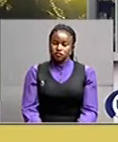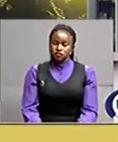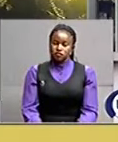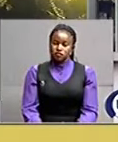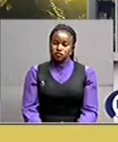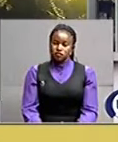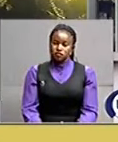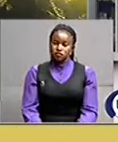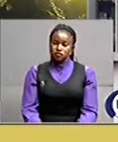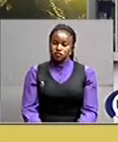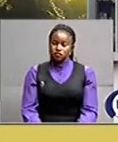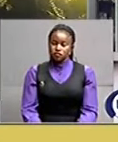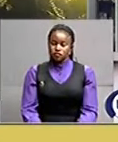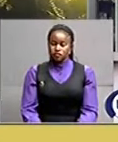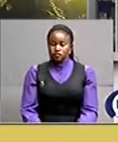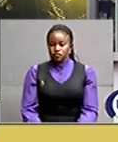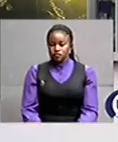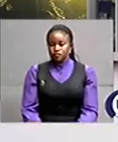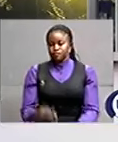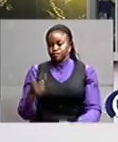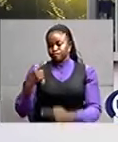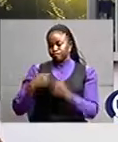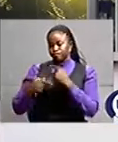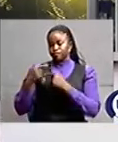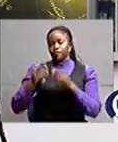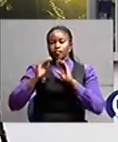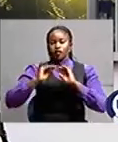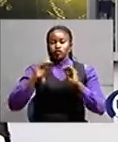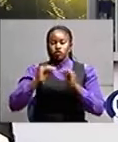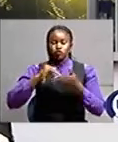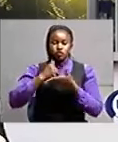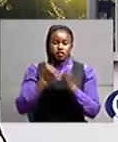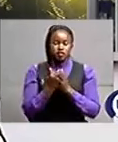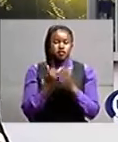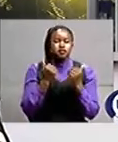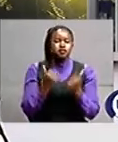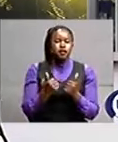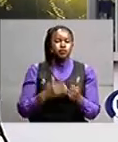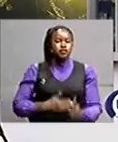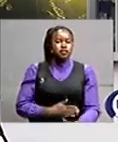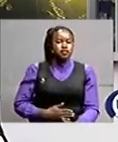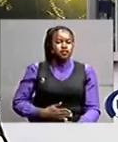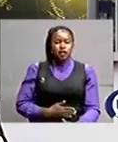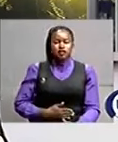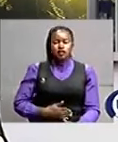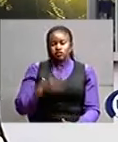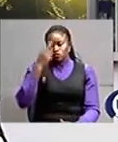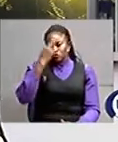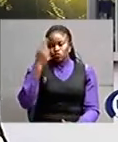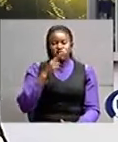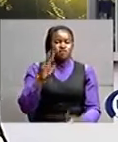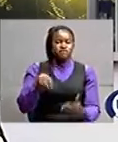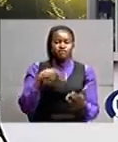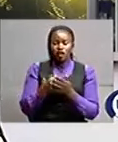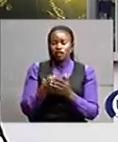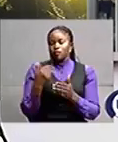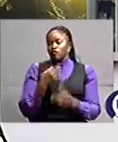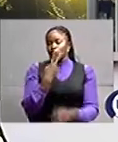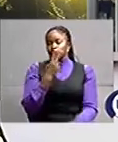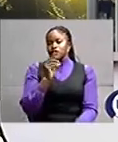Now back to the education sector, where the poor performance in science subjects in the just-released 2019